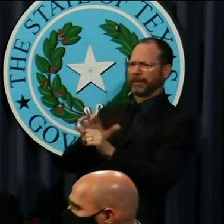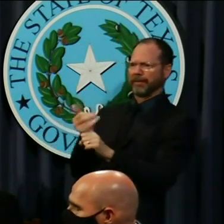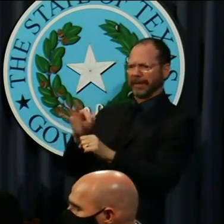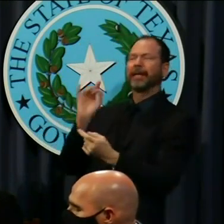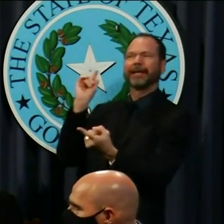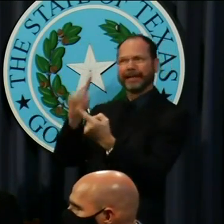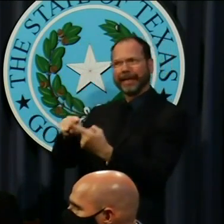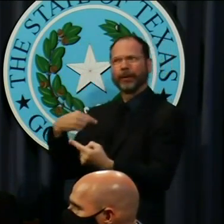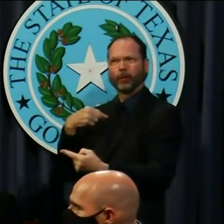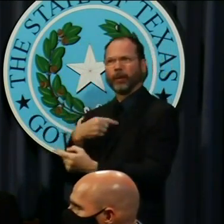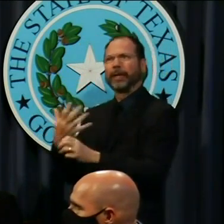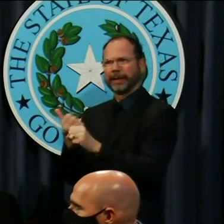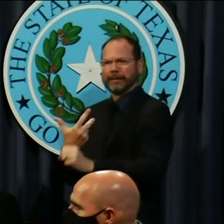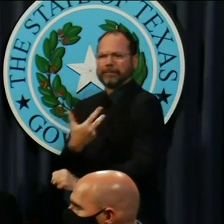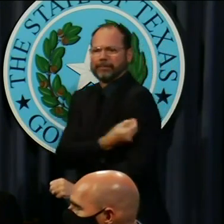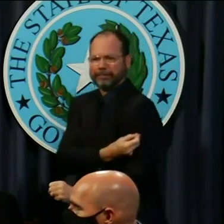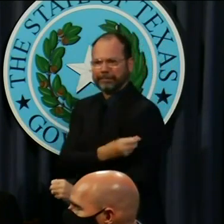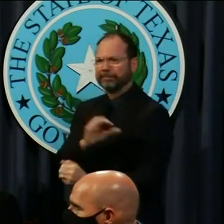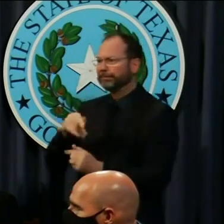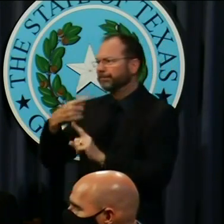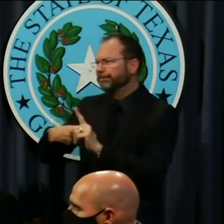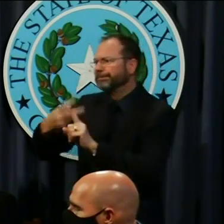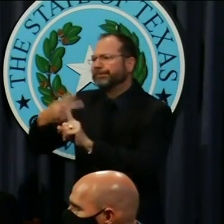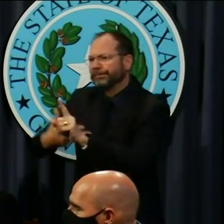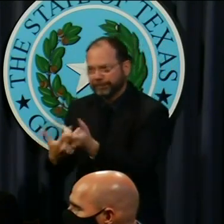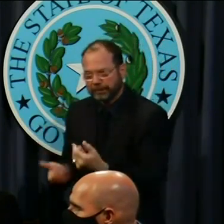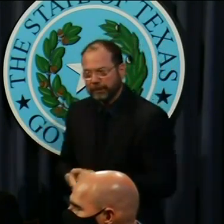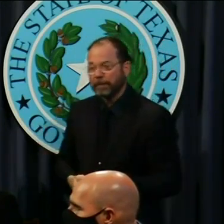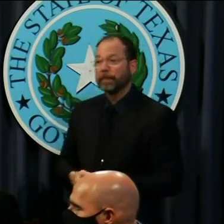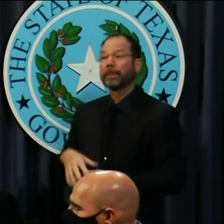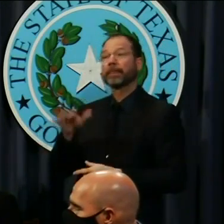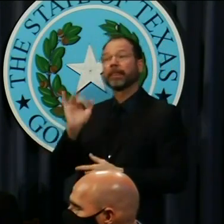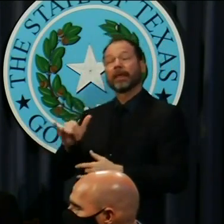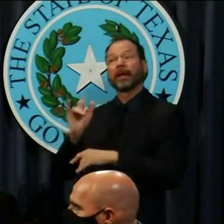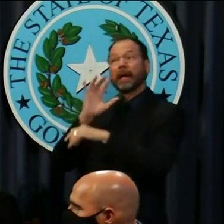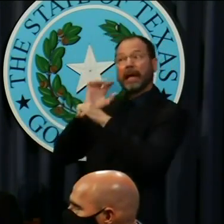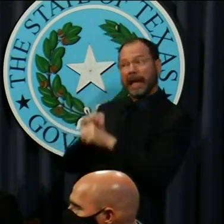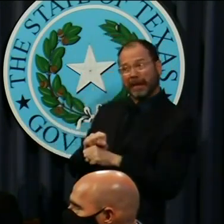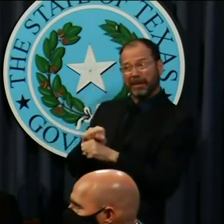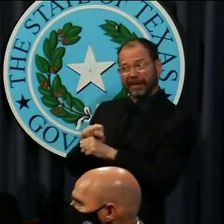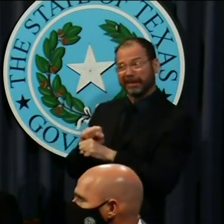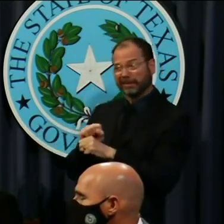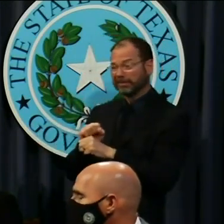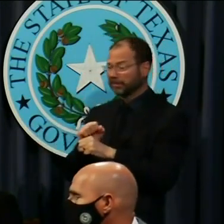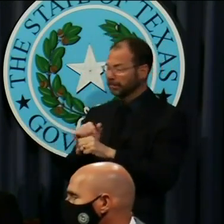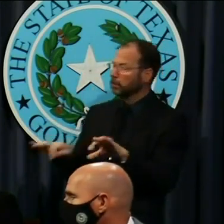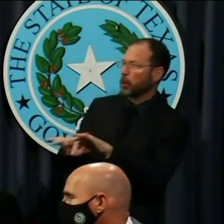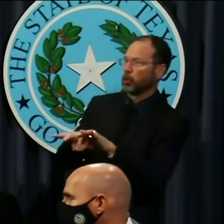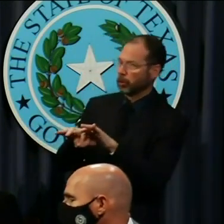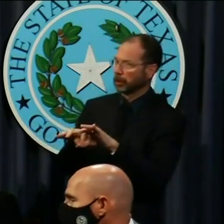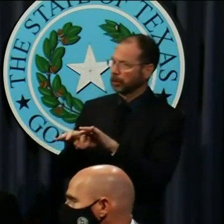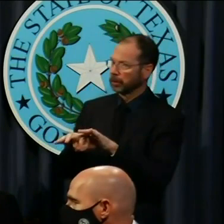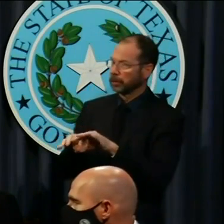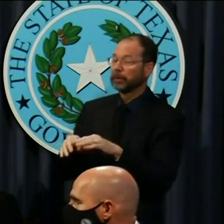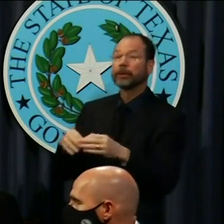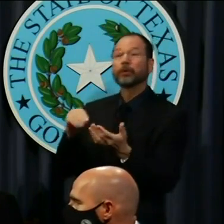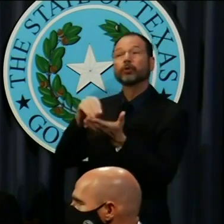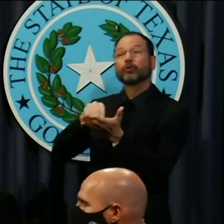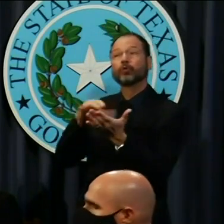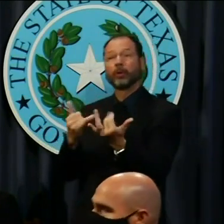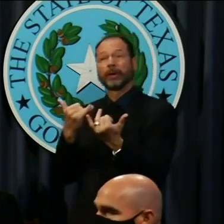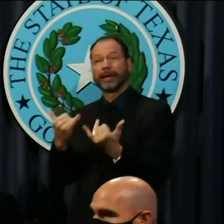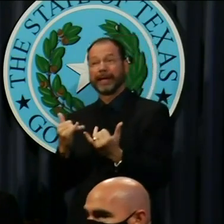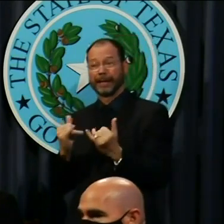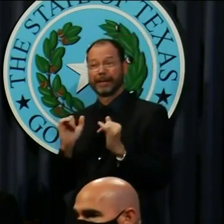in the coming months. These practices are particularly important now that students are returning to